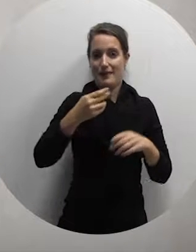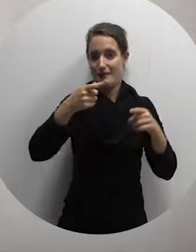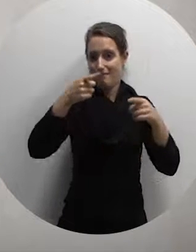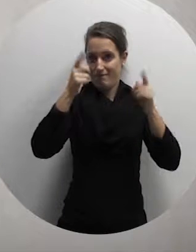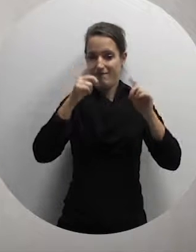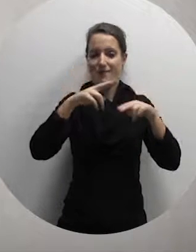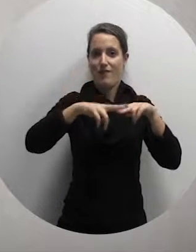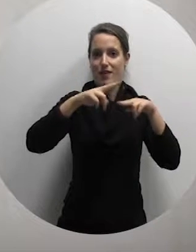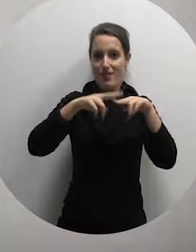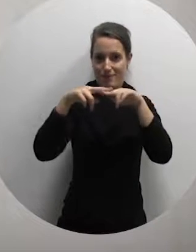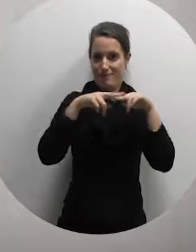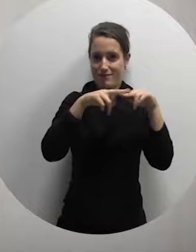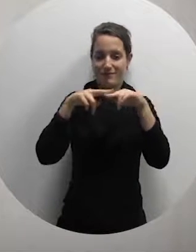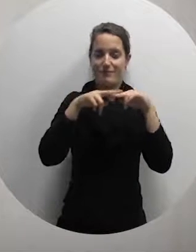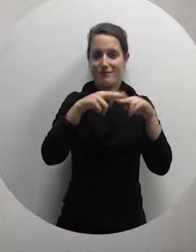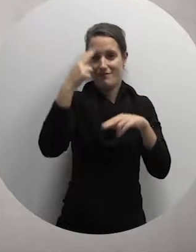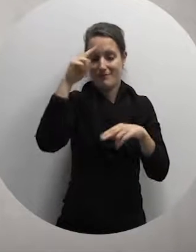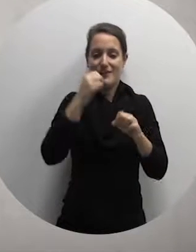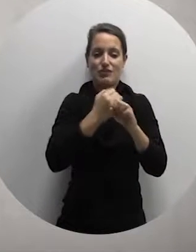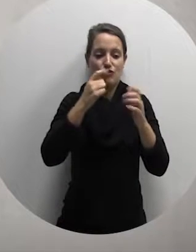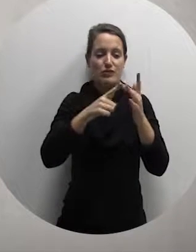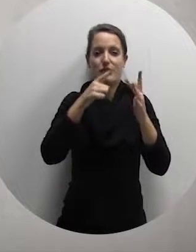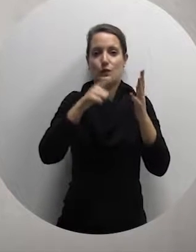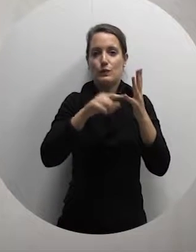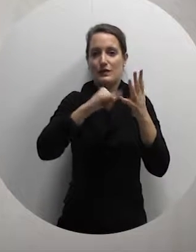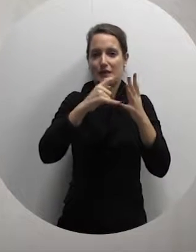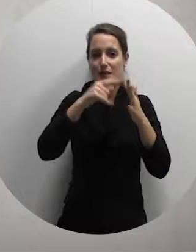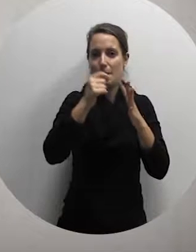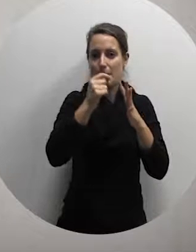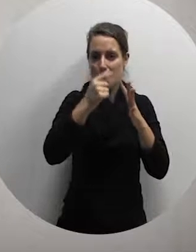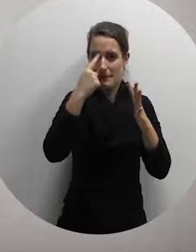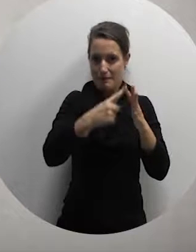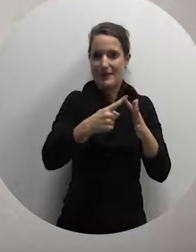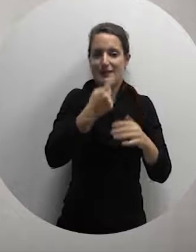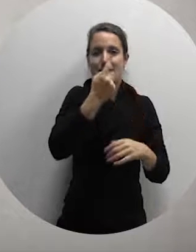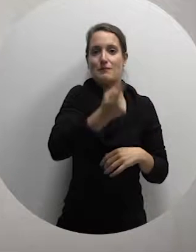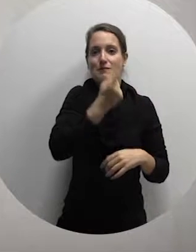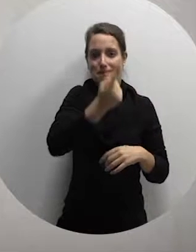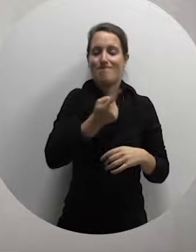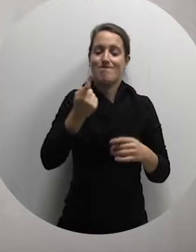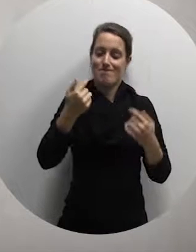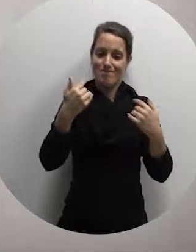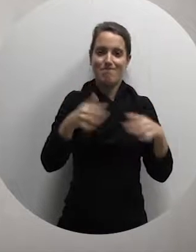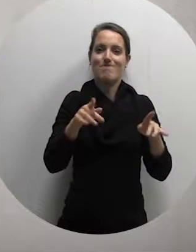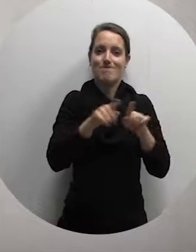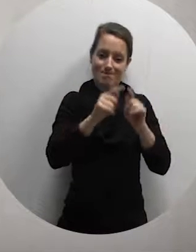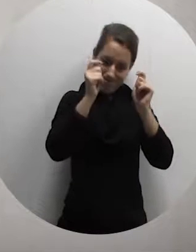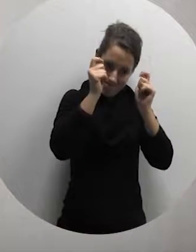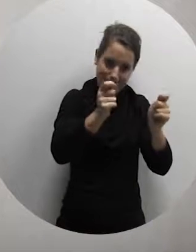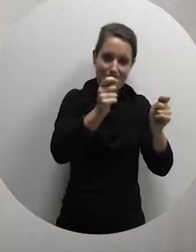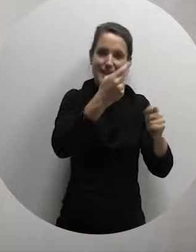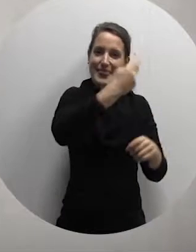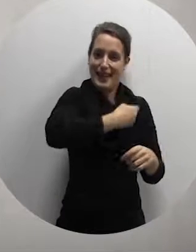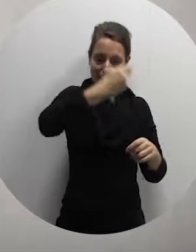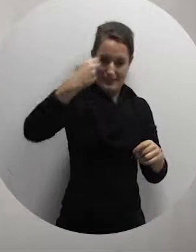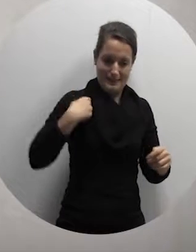privateer who fought on the side of Venice in the War of the Morea, and was rewarded with a pension and a knighthood in